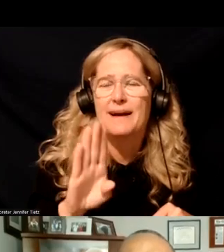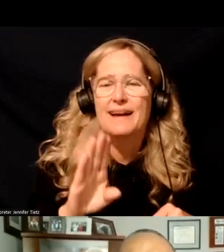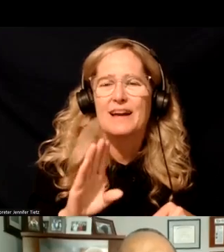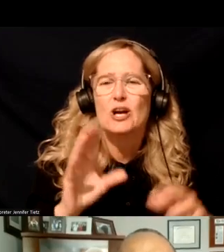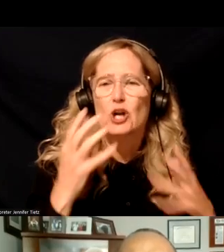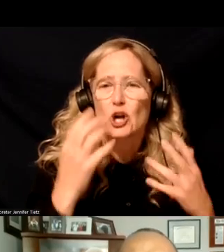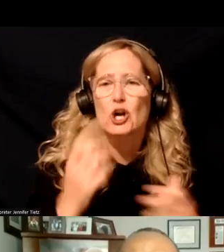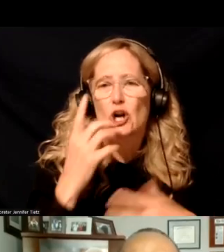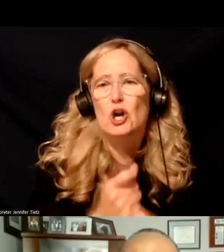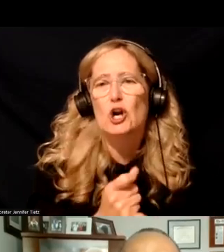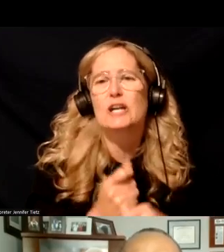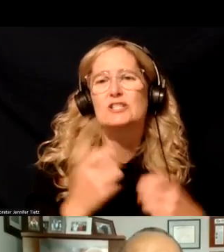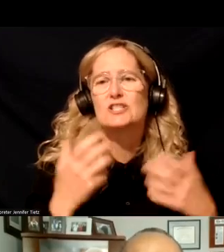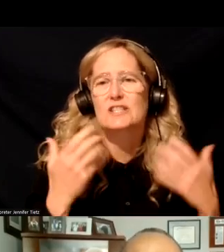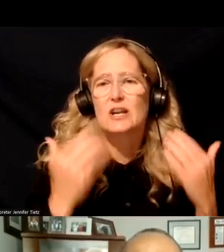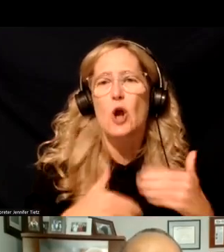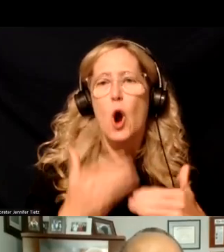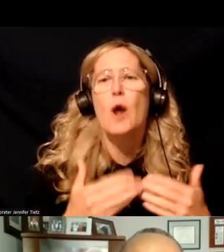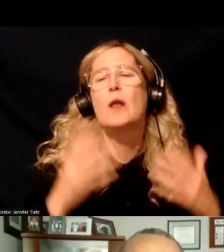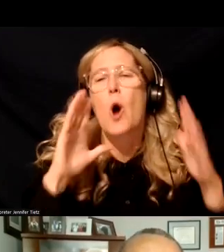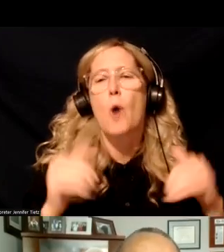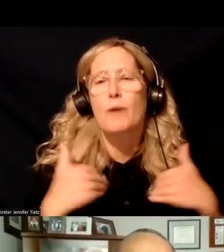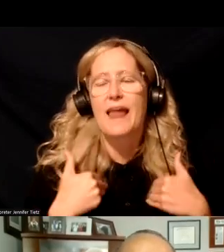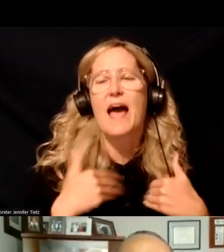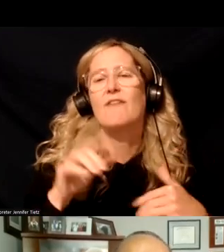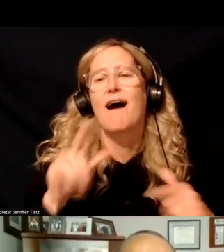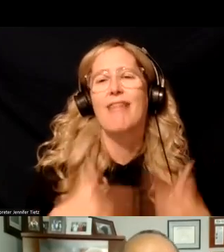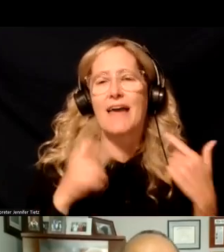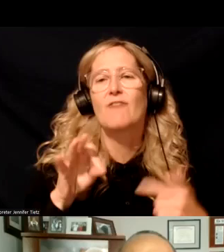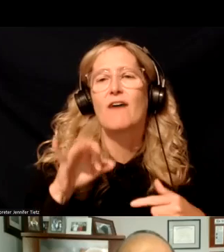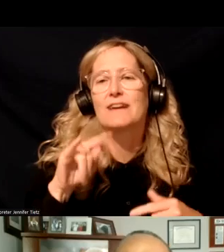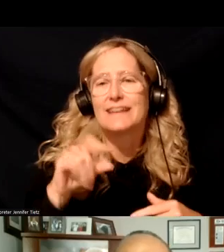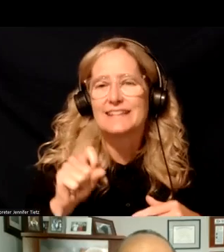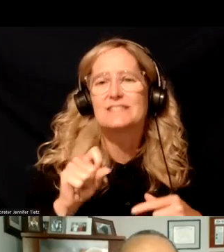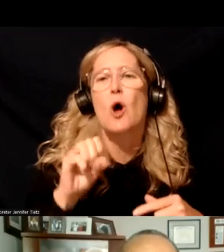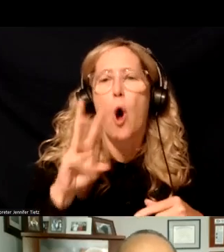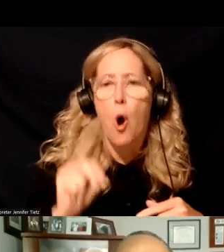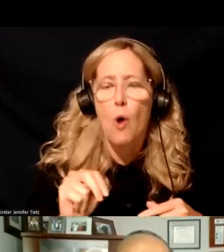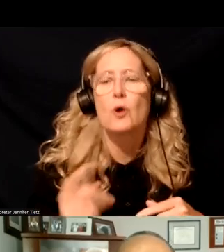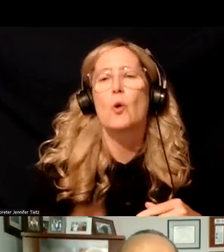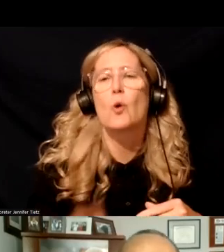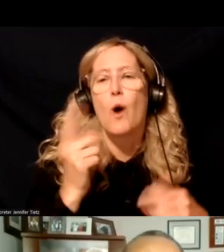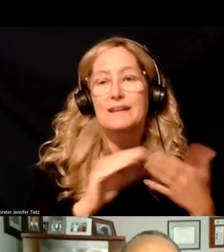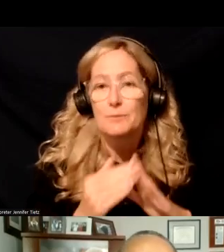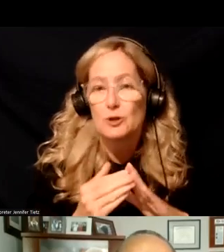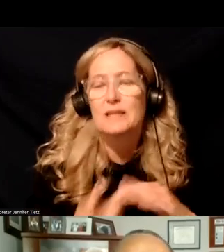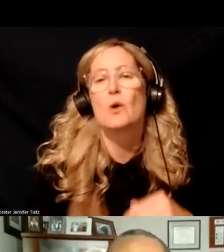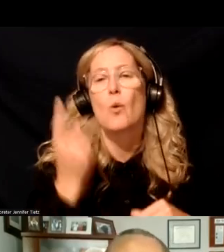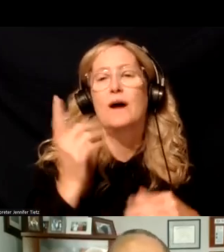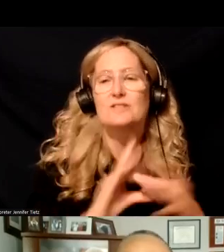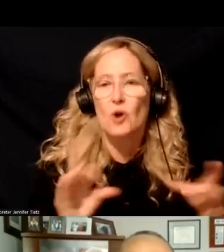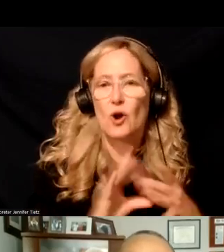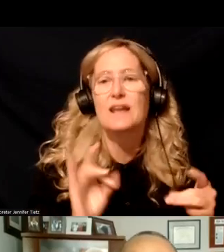hope can take on a life of its own. We are one community, one story. And that